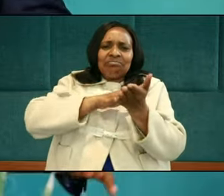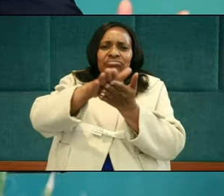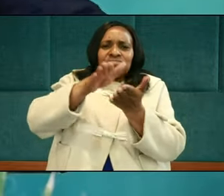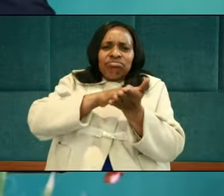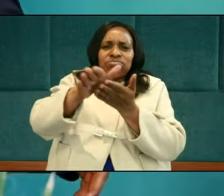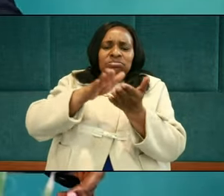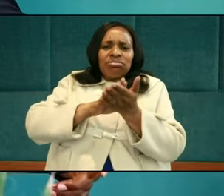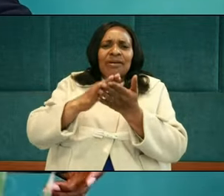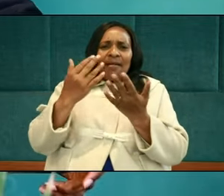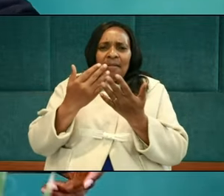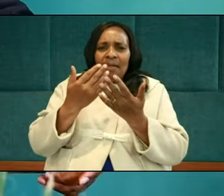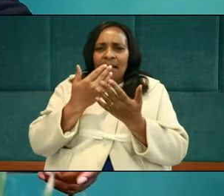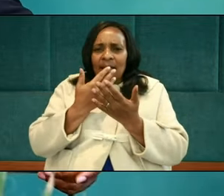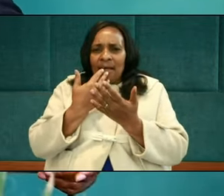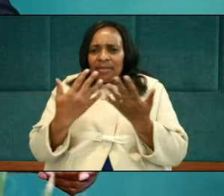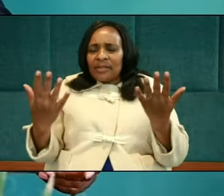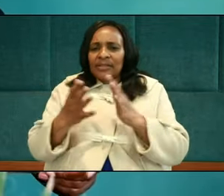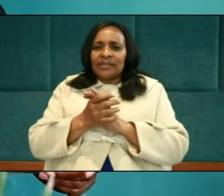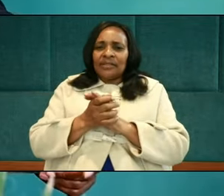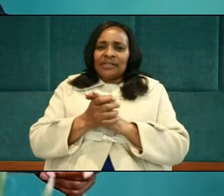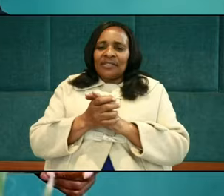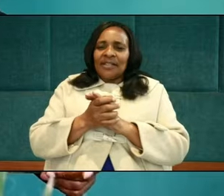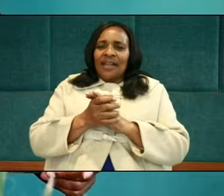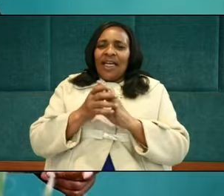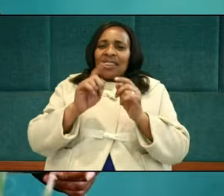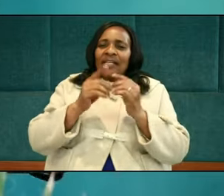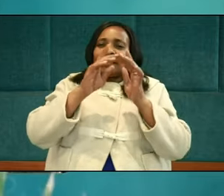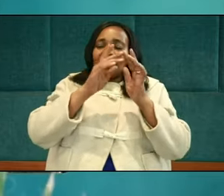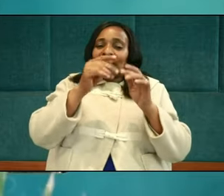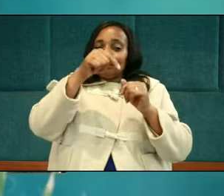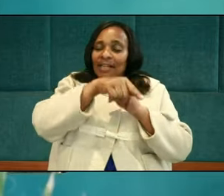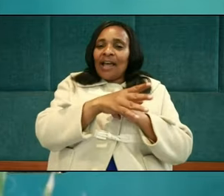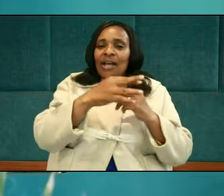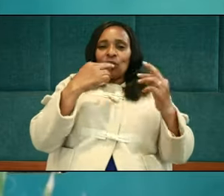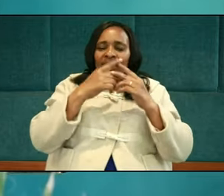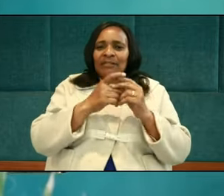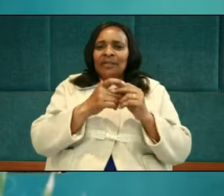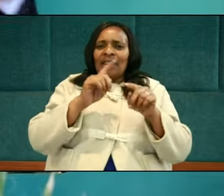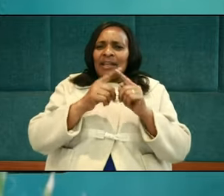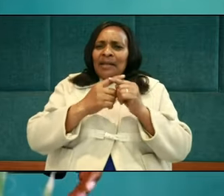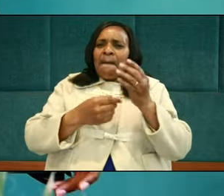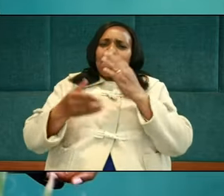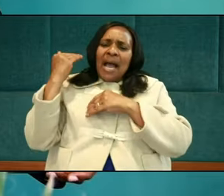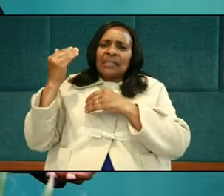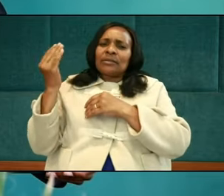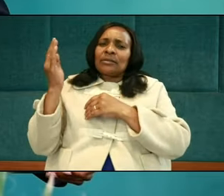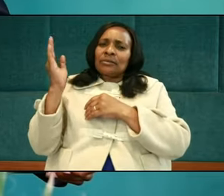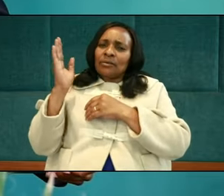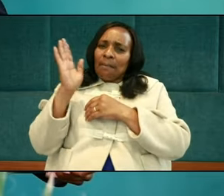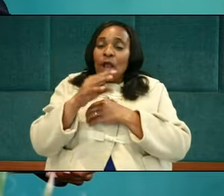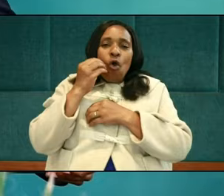And I went to the internet cafe that day. I actually had a picture to scan and send back home to my family.